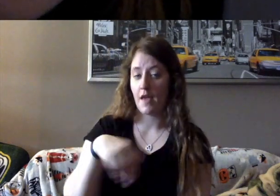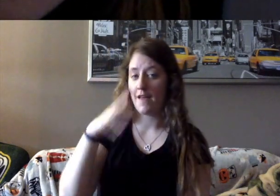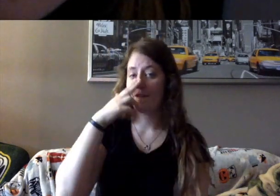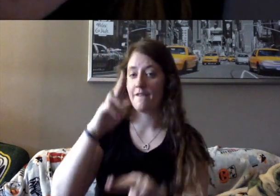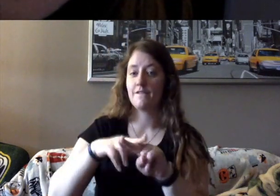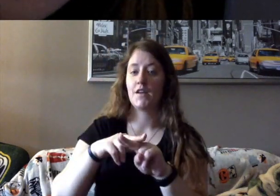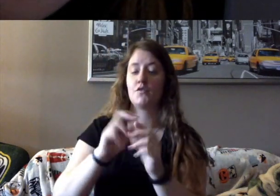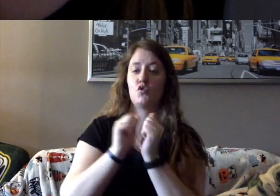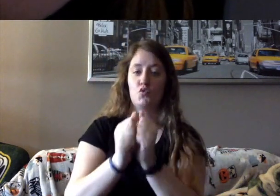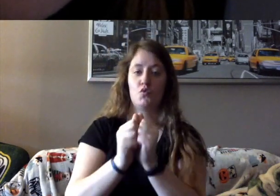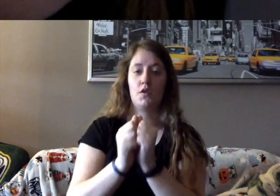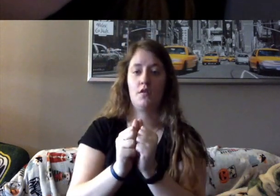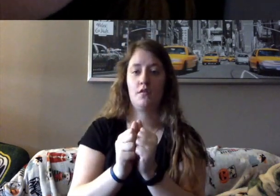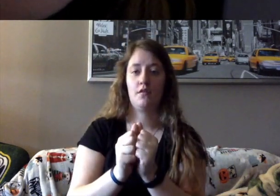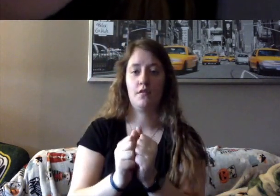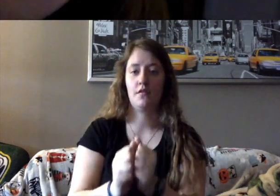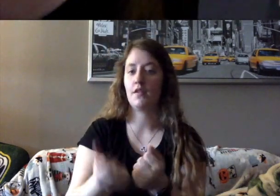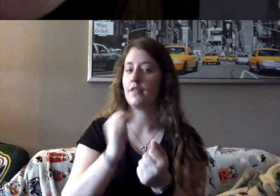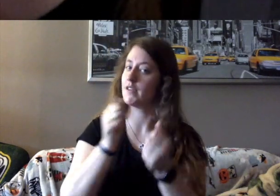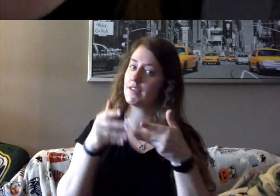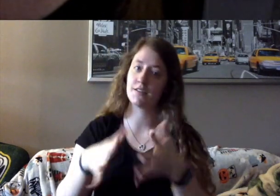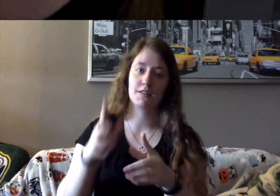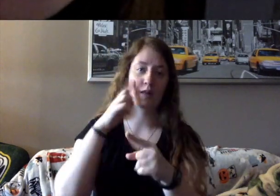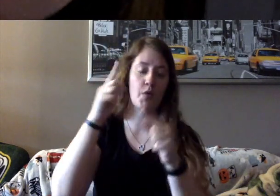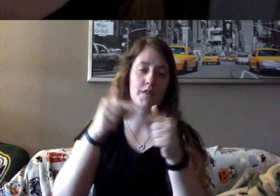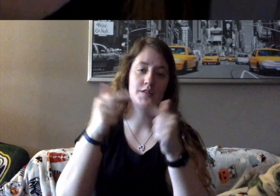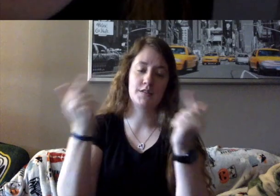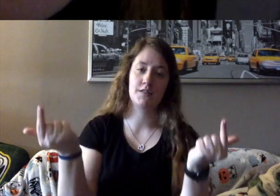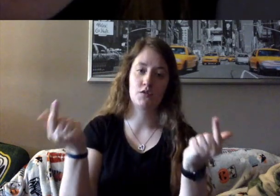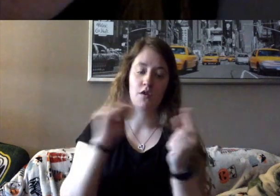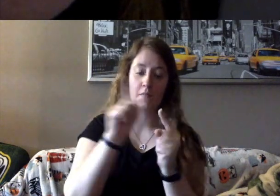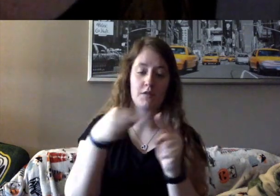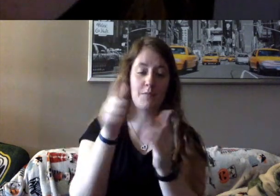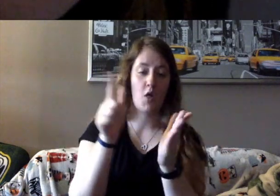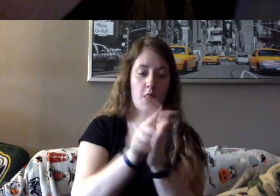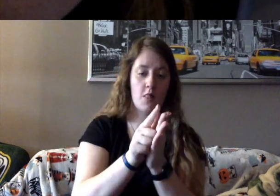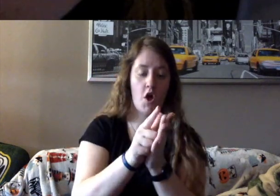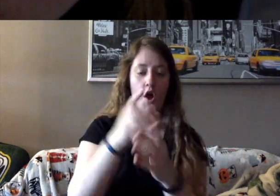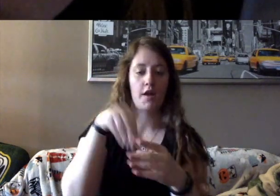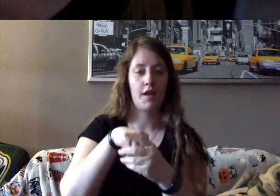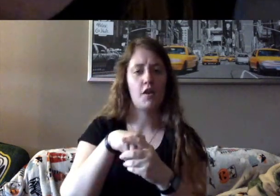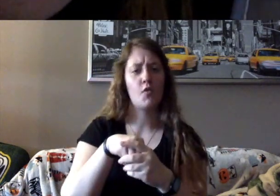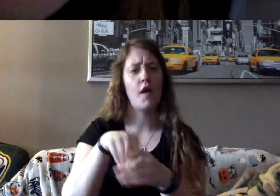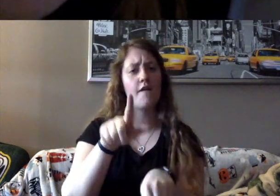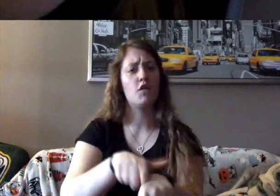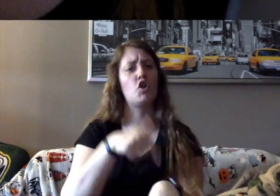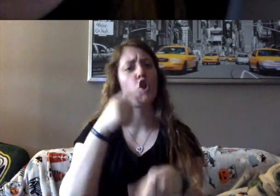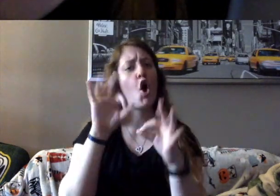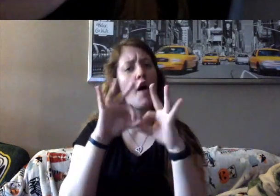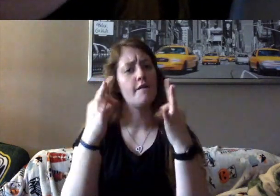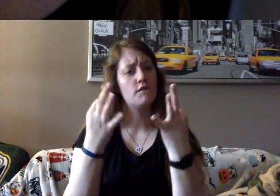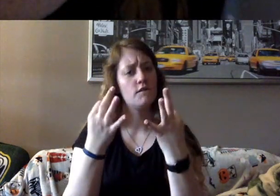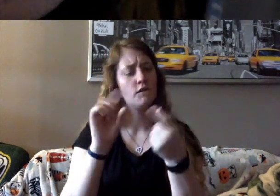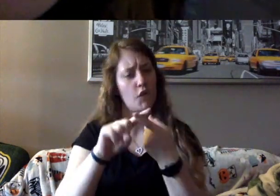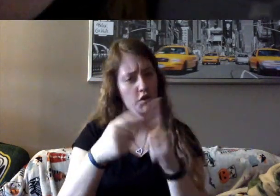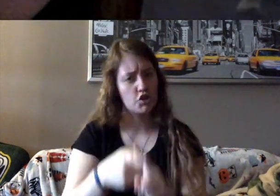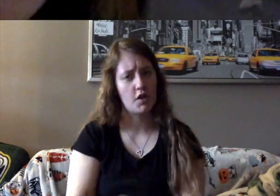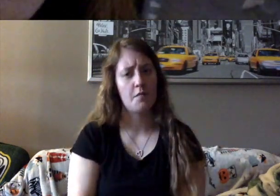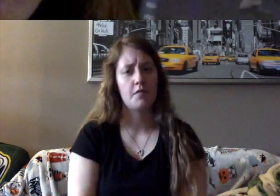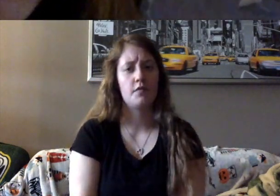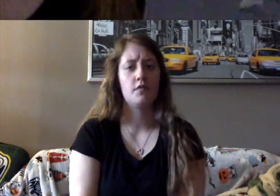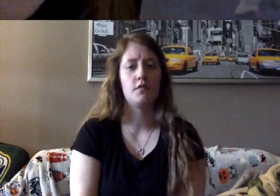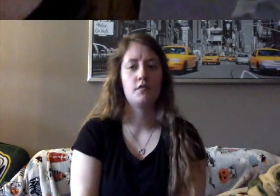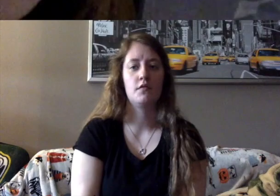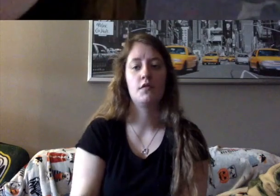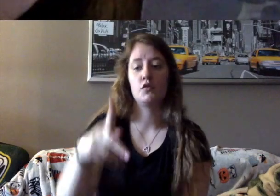didn't let the disagreements about law get in the way of a long friendship. So they're parasailing in France